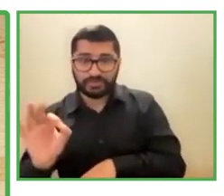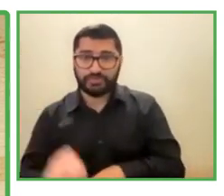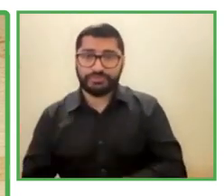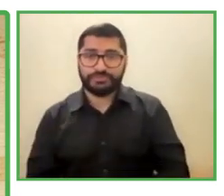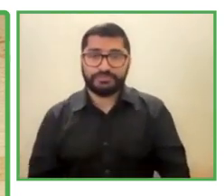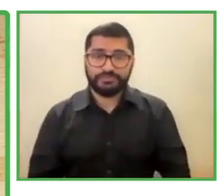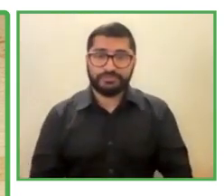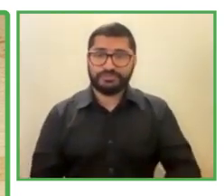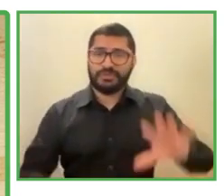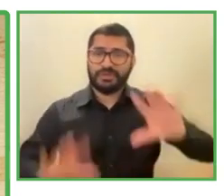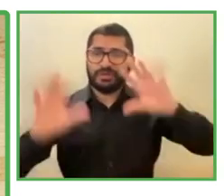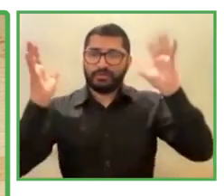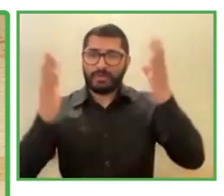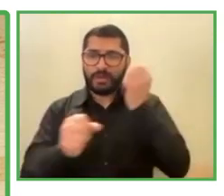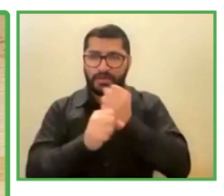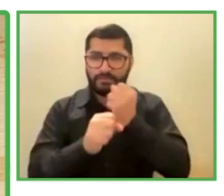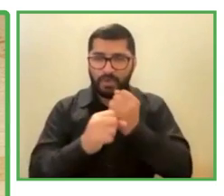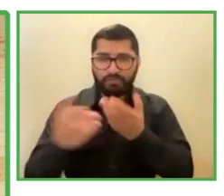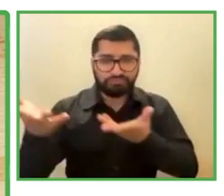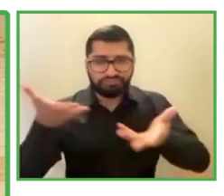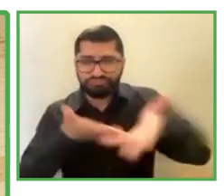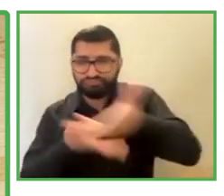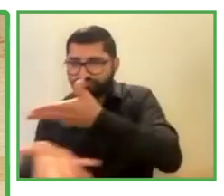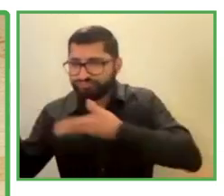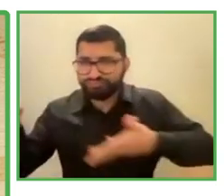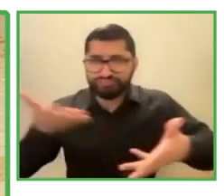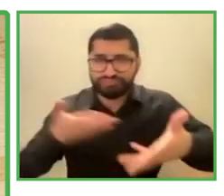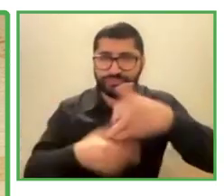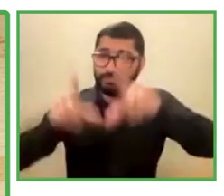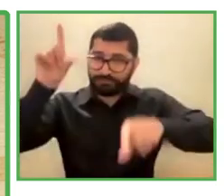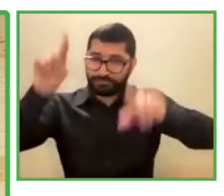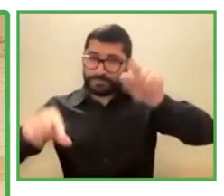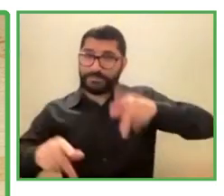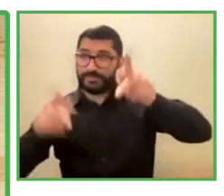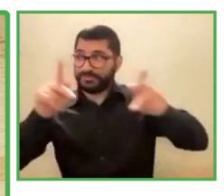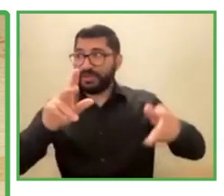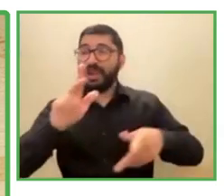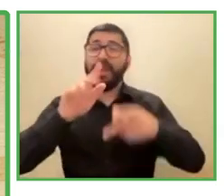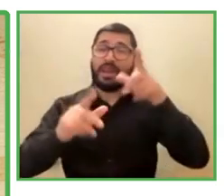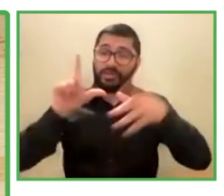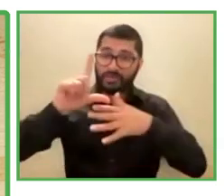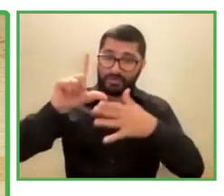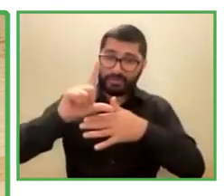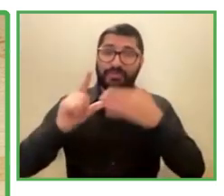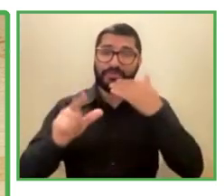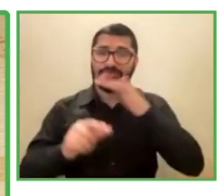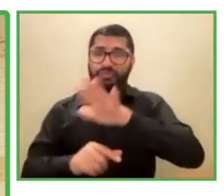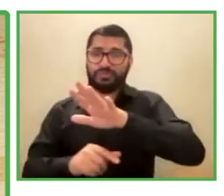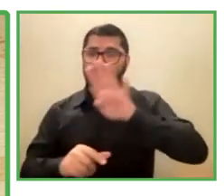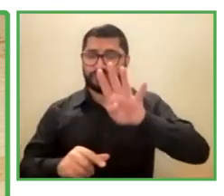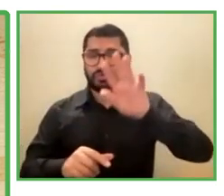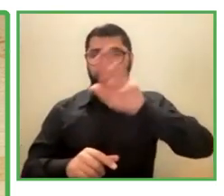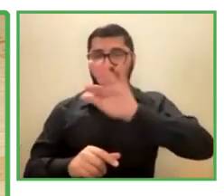do in Latin America every two years went from 4.85 to 5.82.